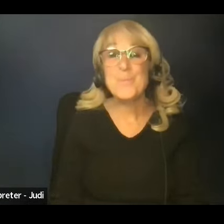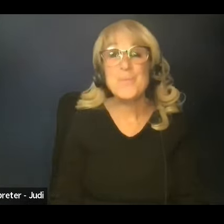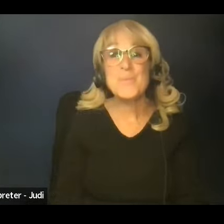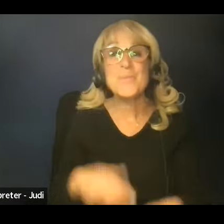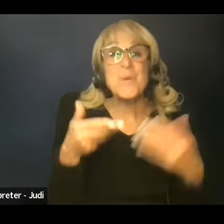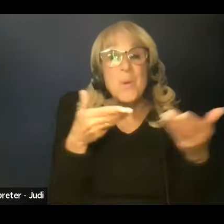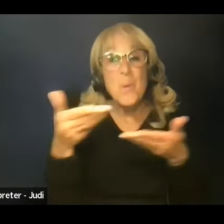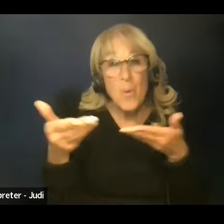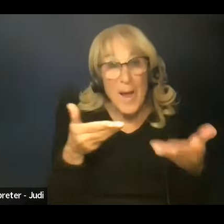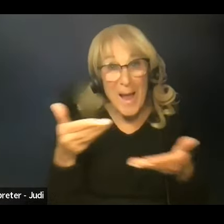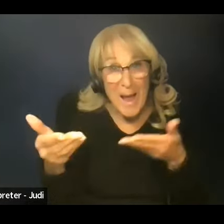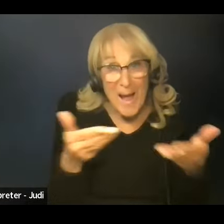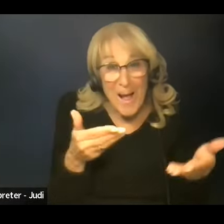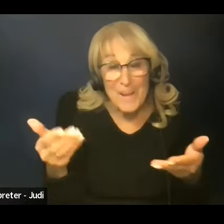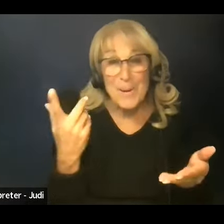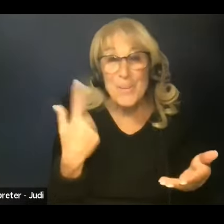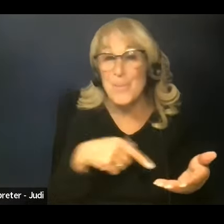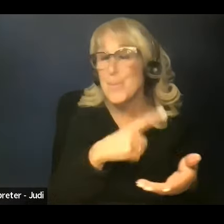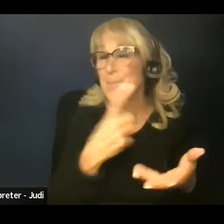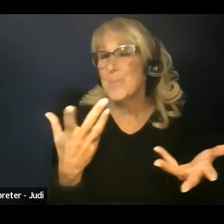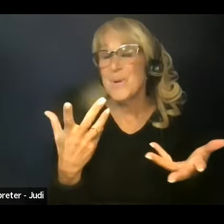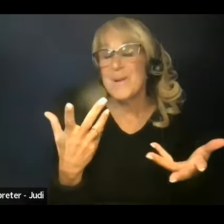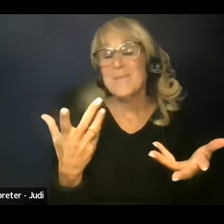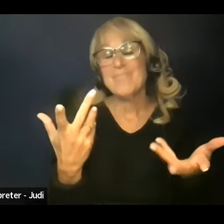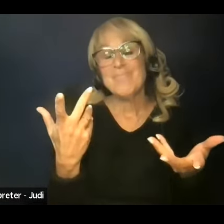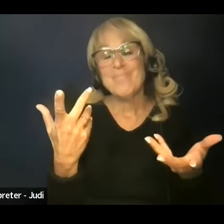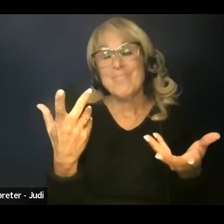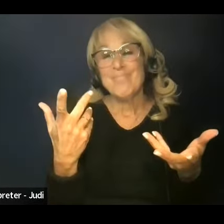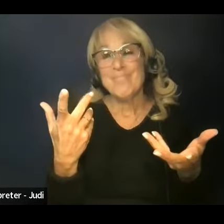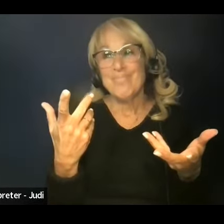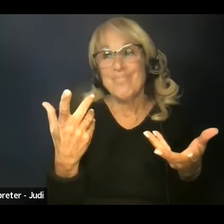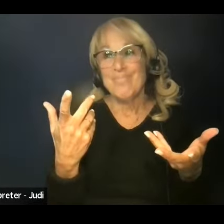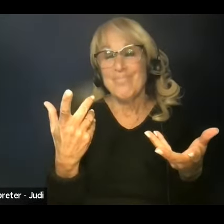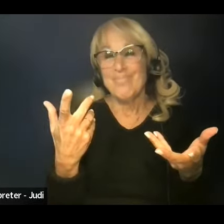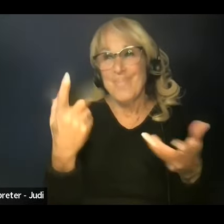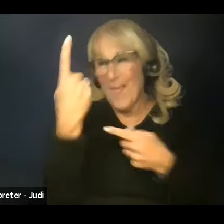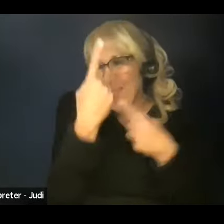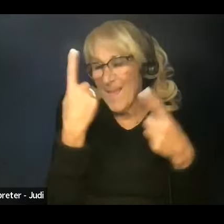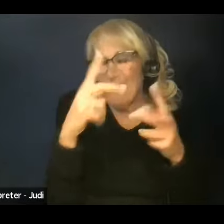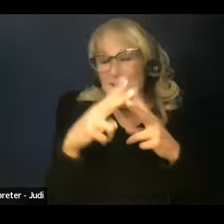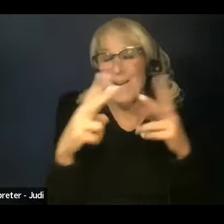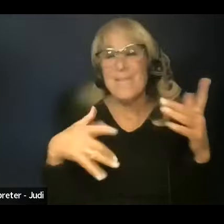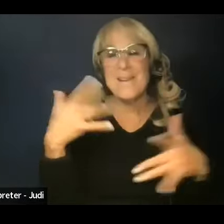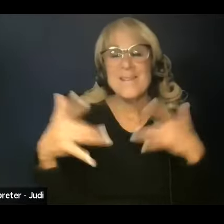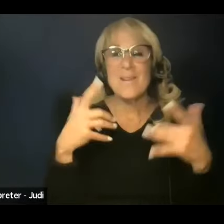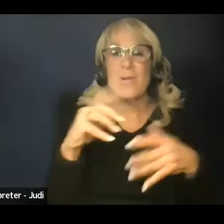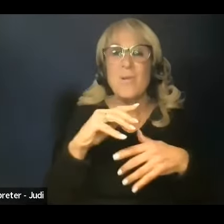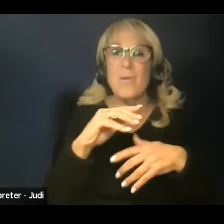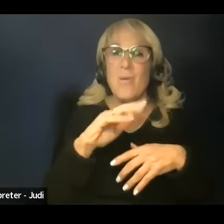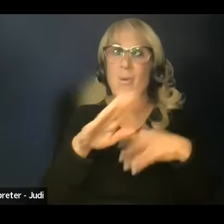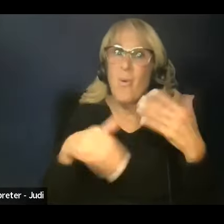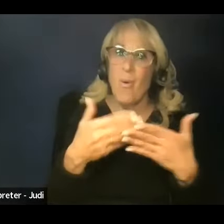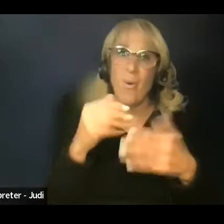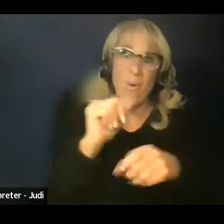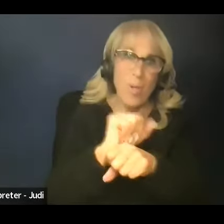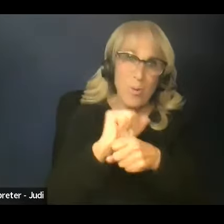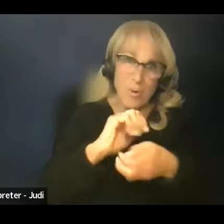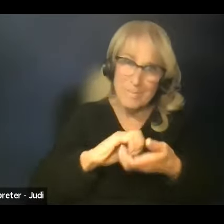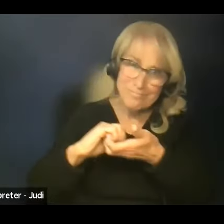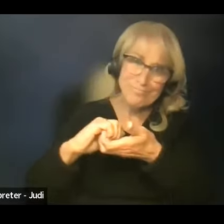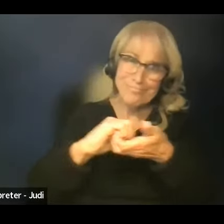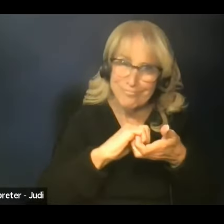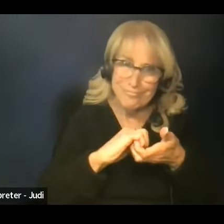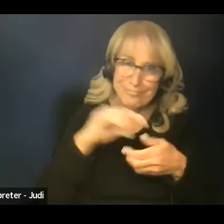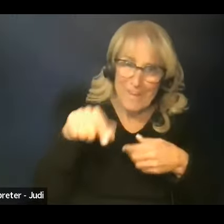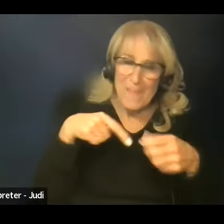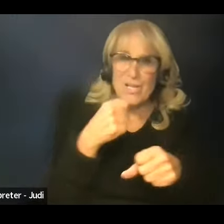Welcome to what we consider a very exciting session and a culmination of a lot of work that has occurred over the past year.